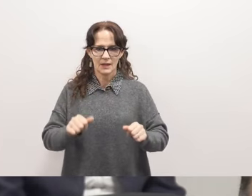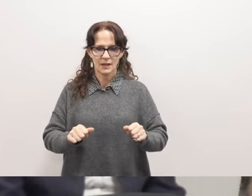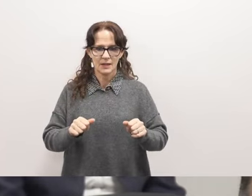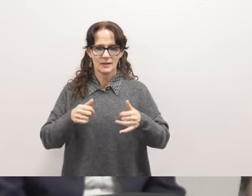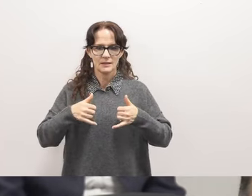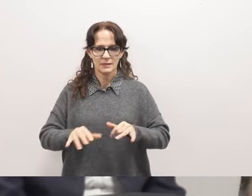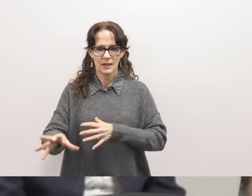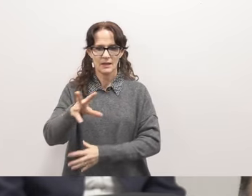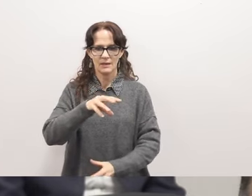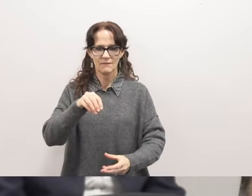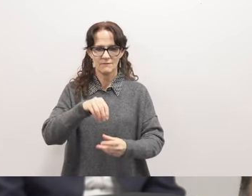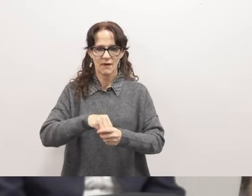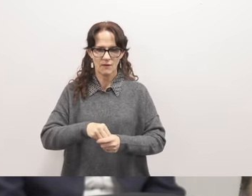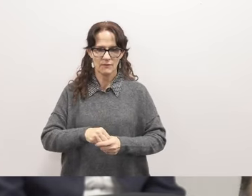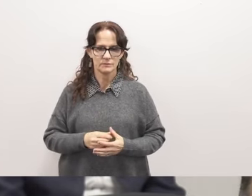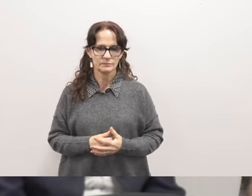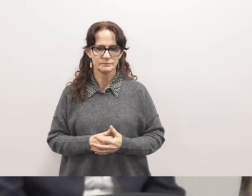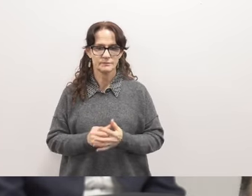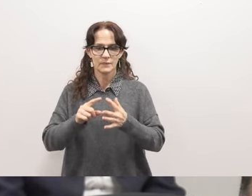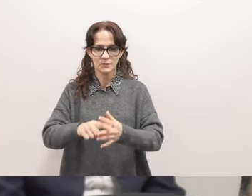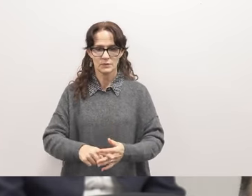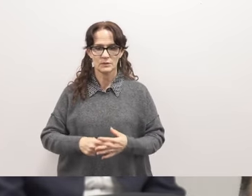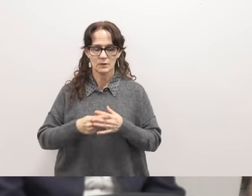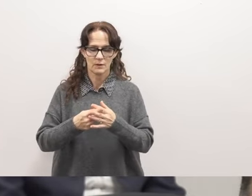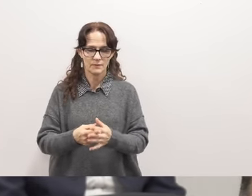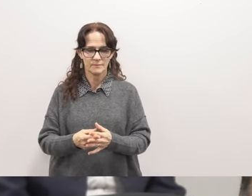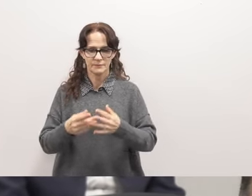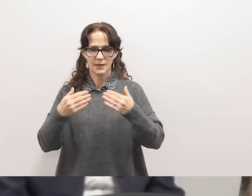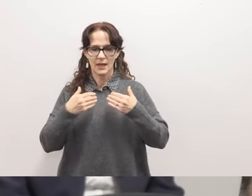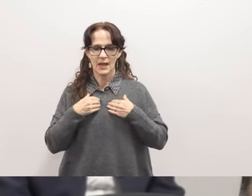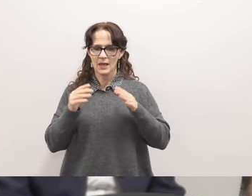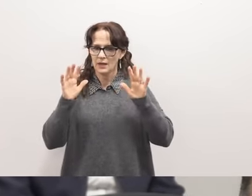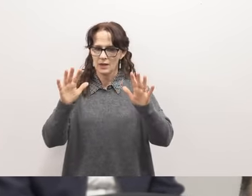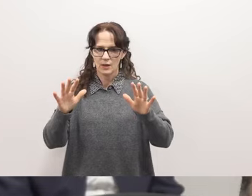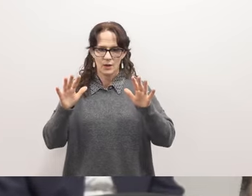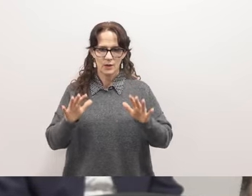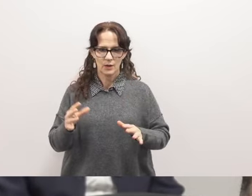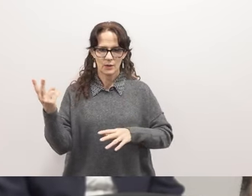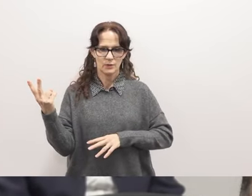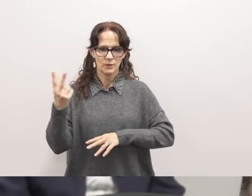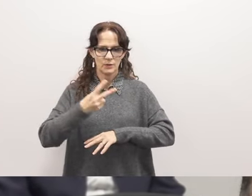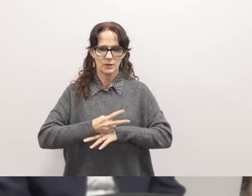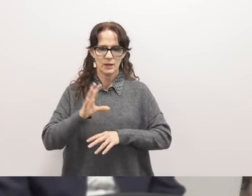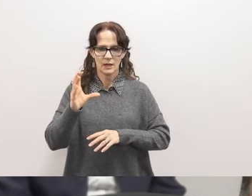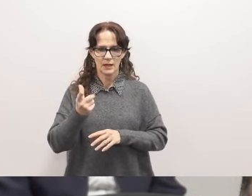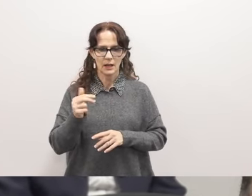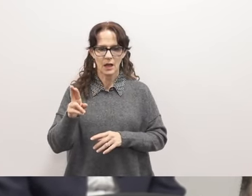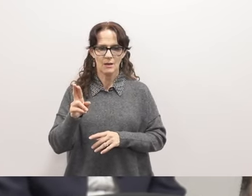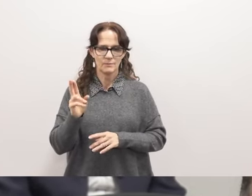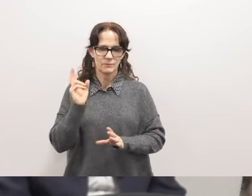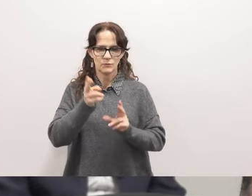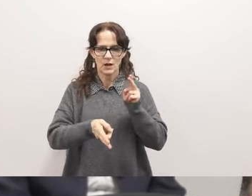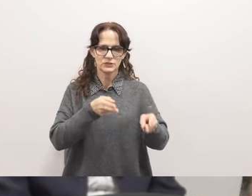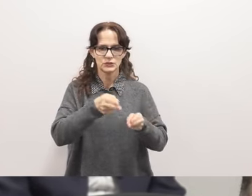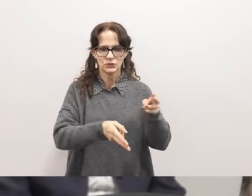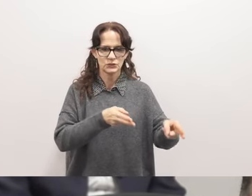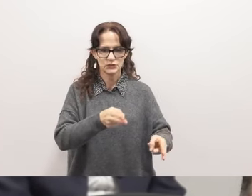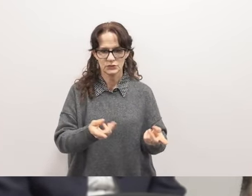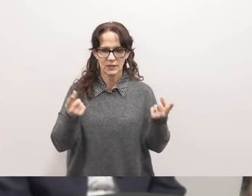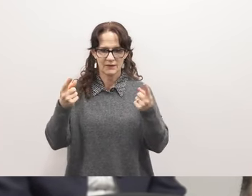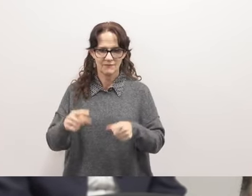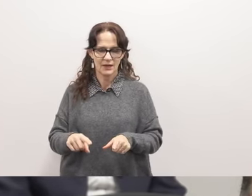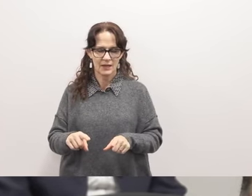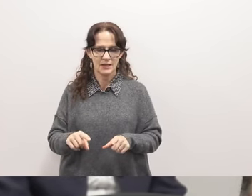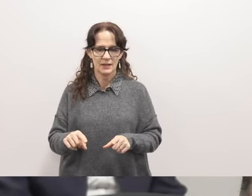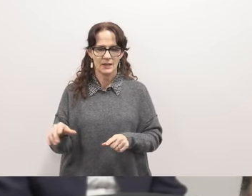quite involved to start off we had a fantastic two-day club rush event which included over